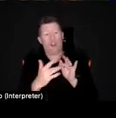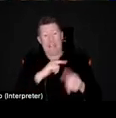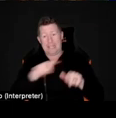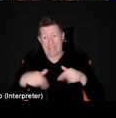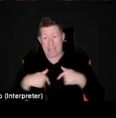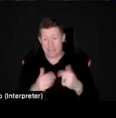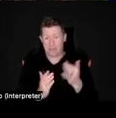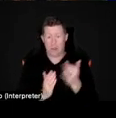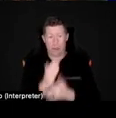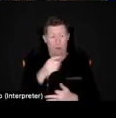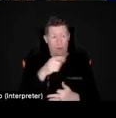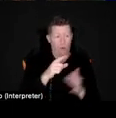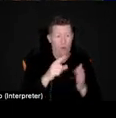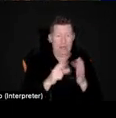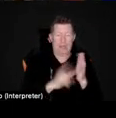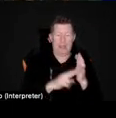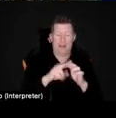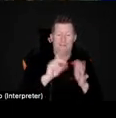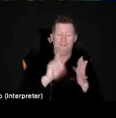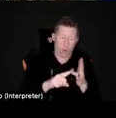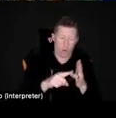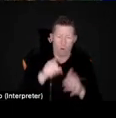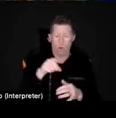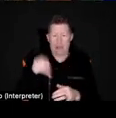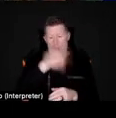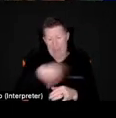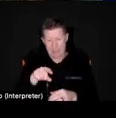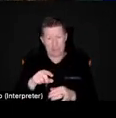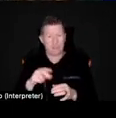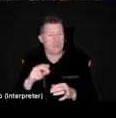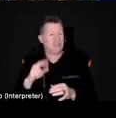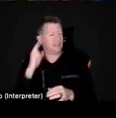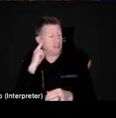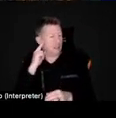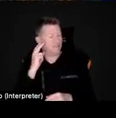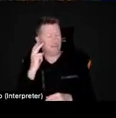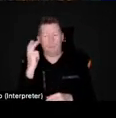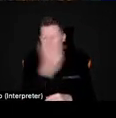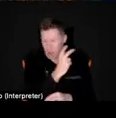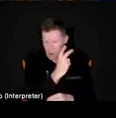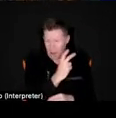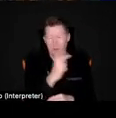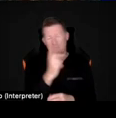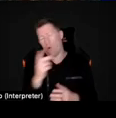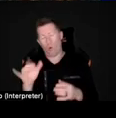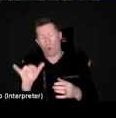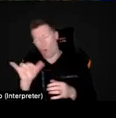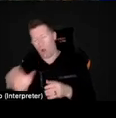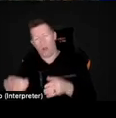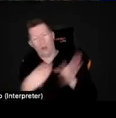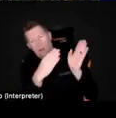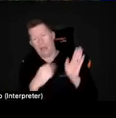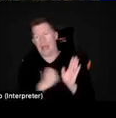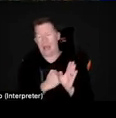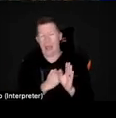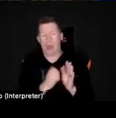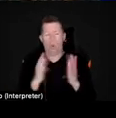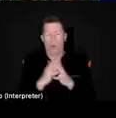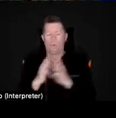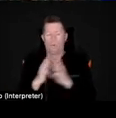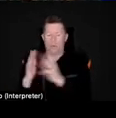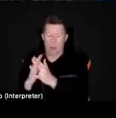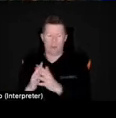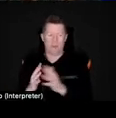info at, um, DeafBlind or I should know the, the email, but go to our website, DeafBlindInformationAustralia